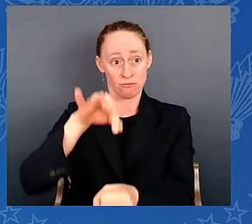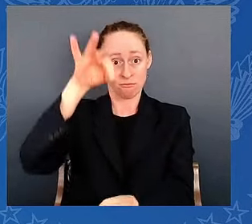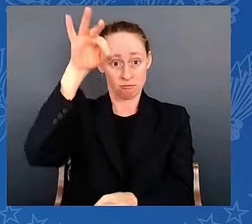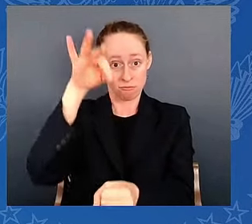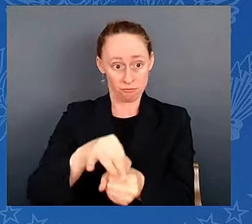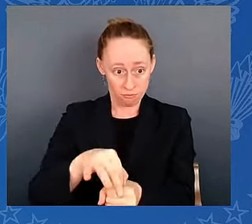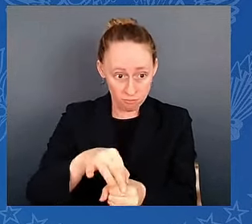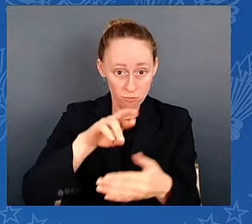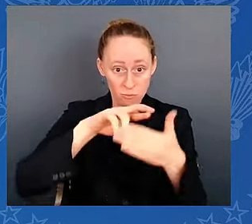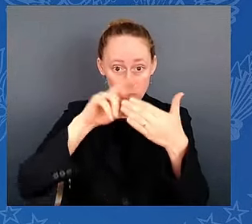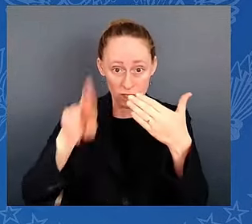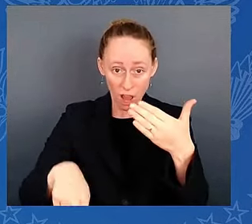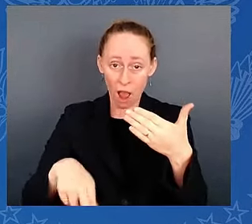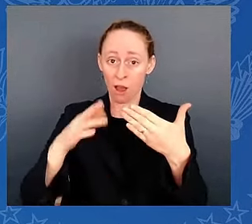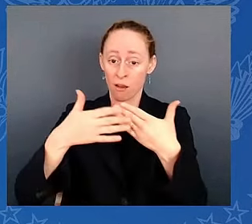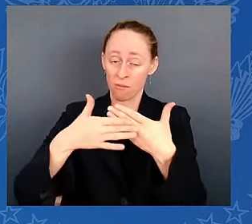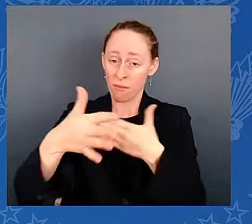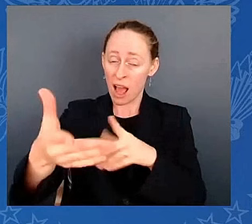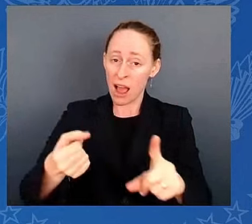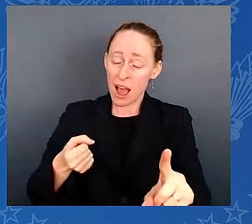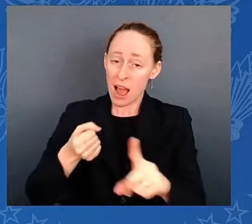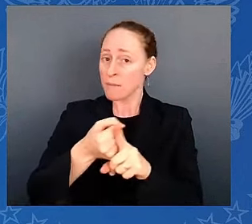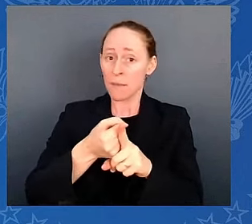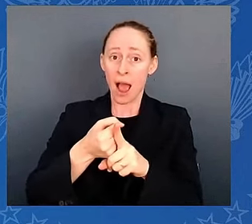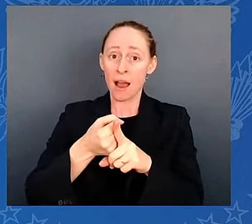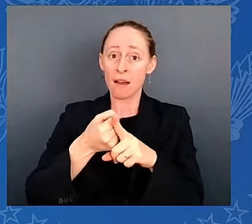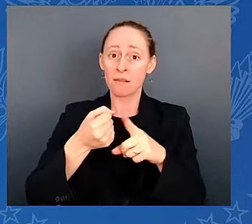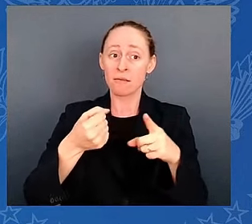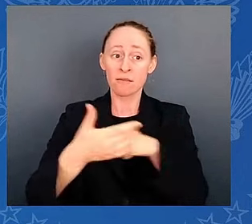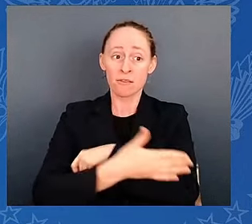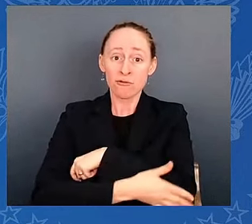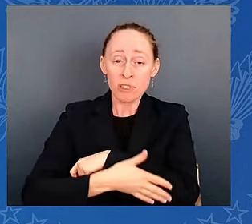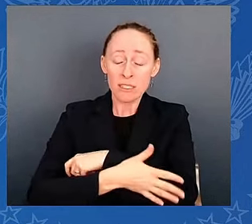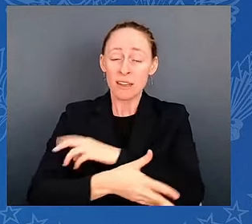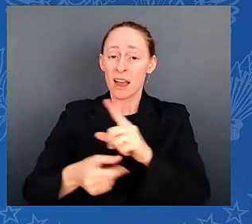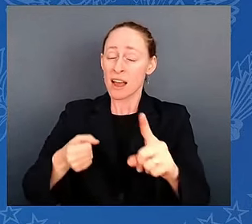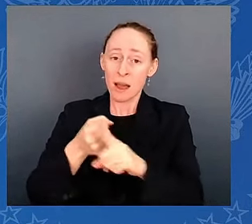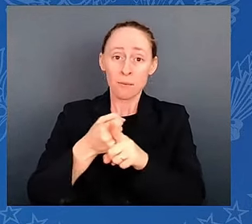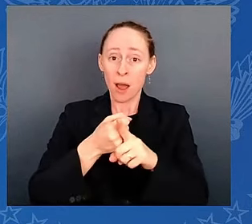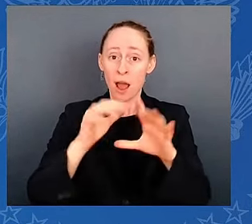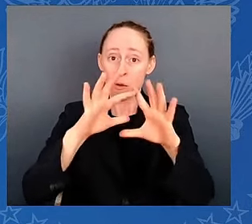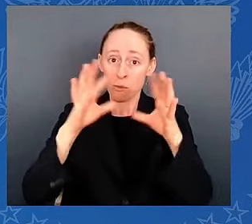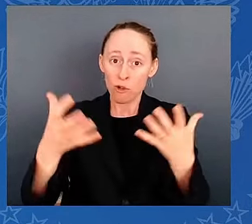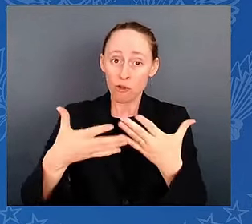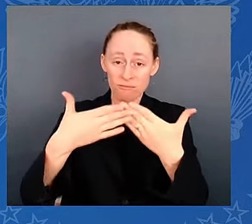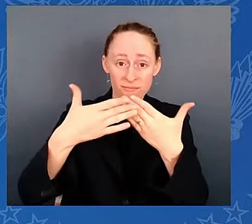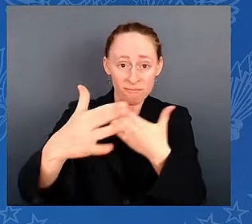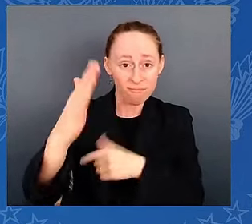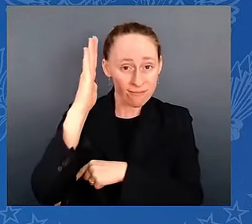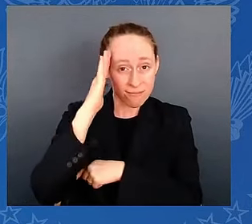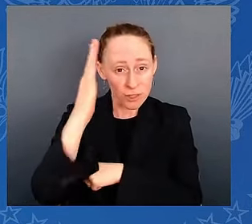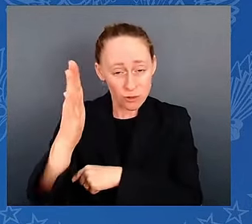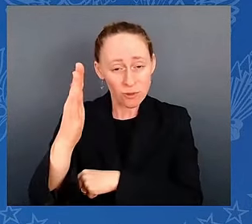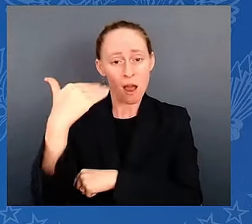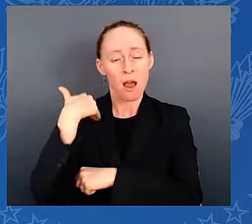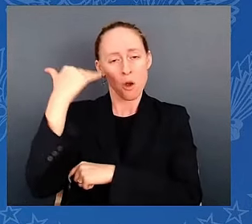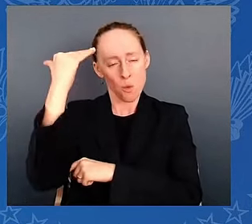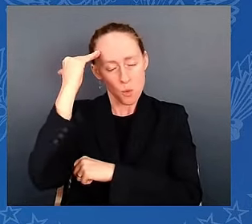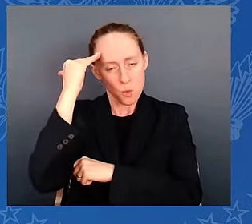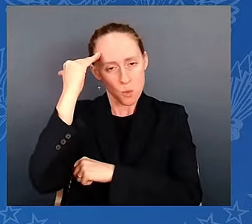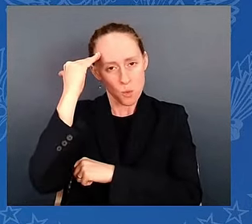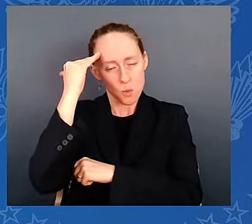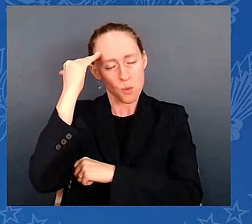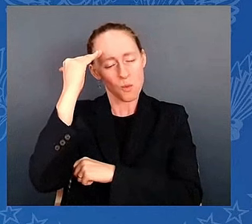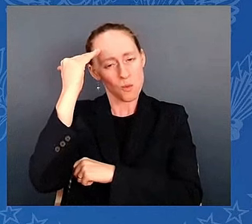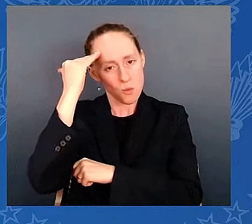I believe that with all my soul. I know that millions of my fellow Americans believe it as well. And some have a different